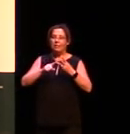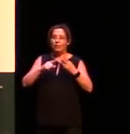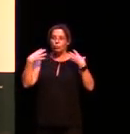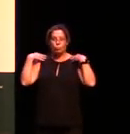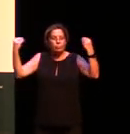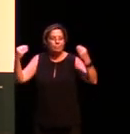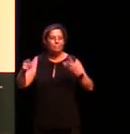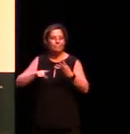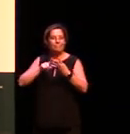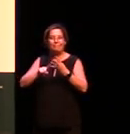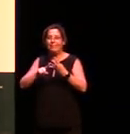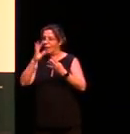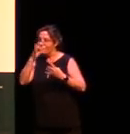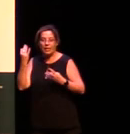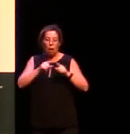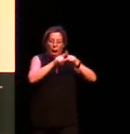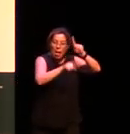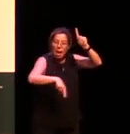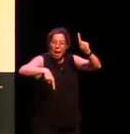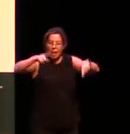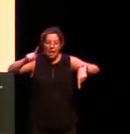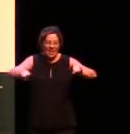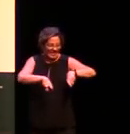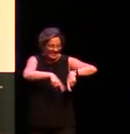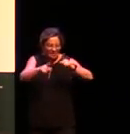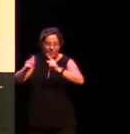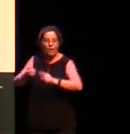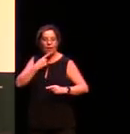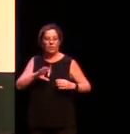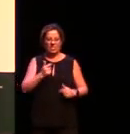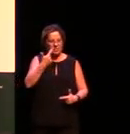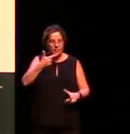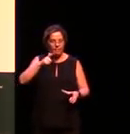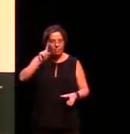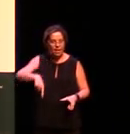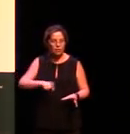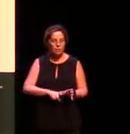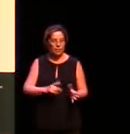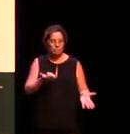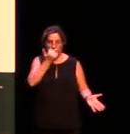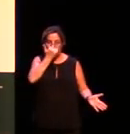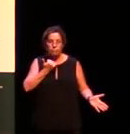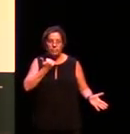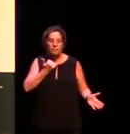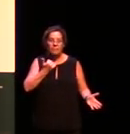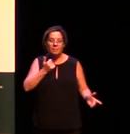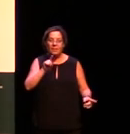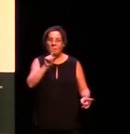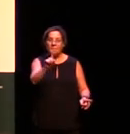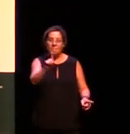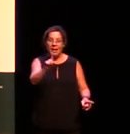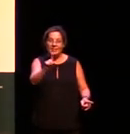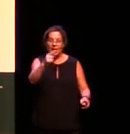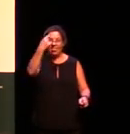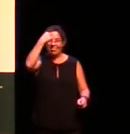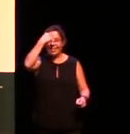could keep going right so that's an awful lot of diversity that you get in 7,000 years. So now think about the fact that conservative